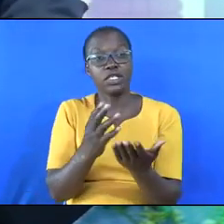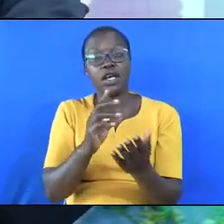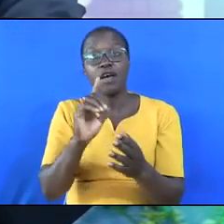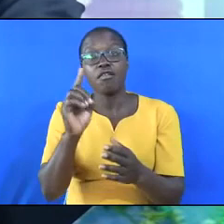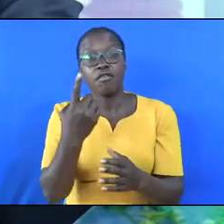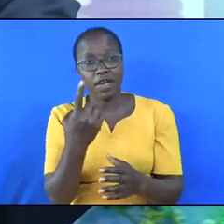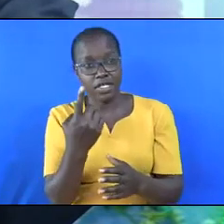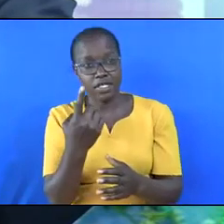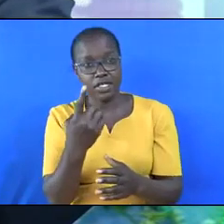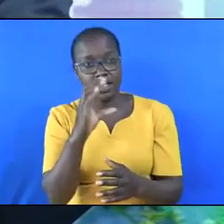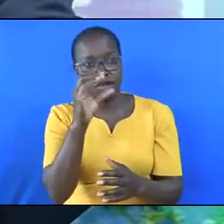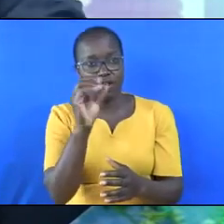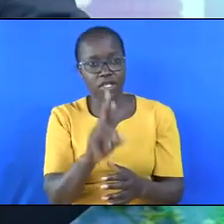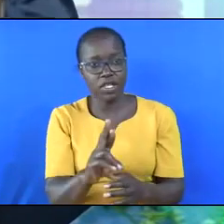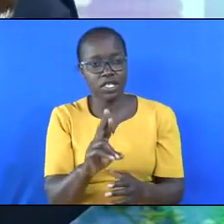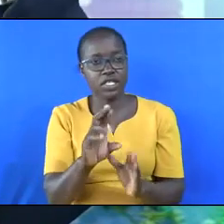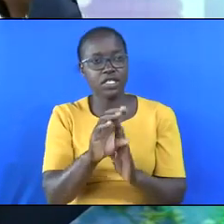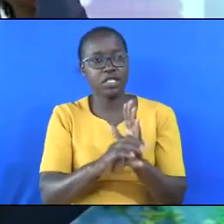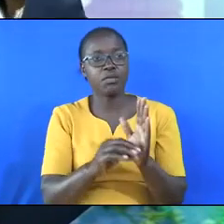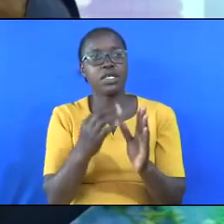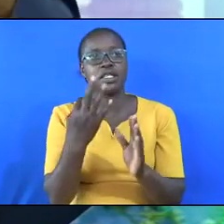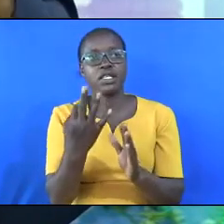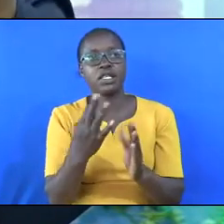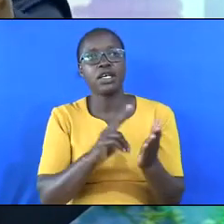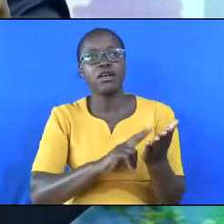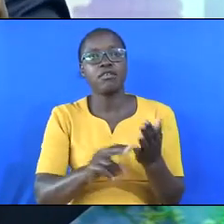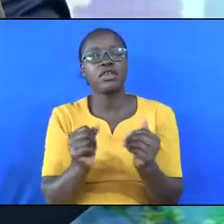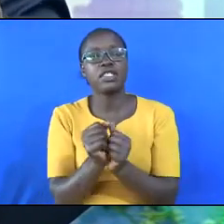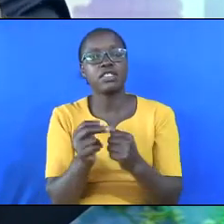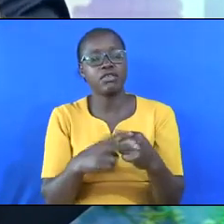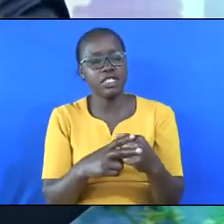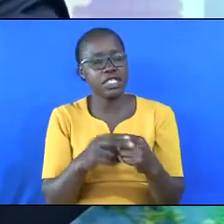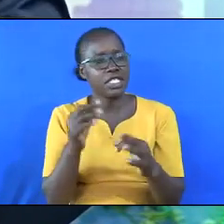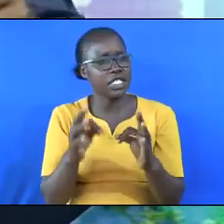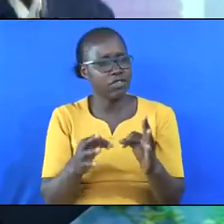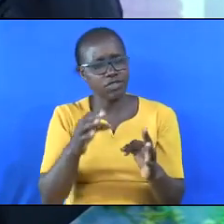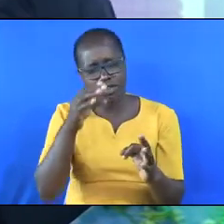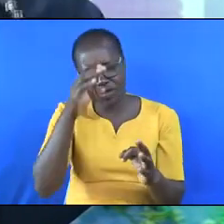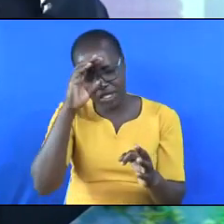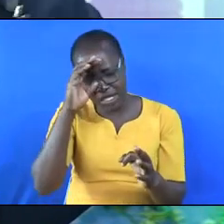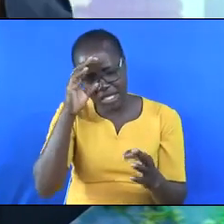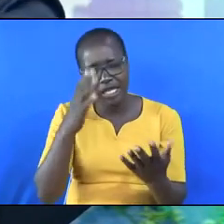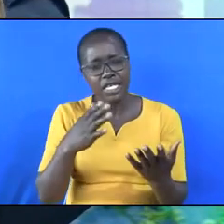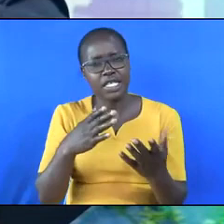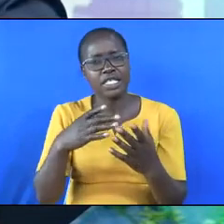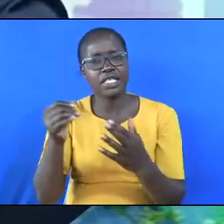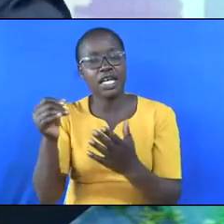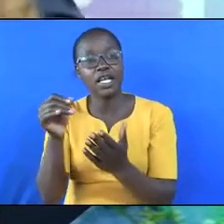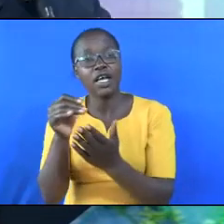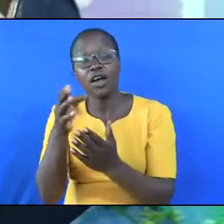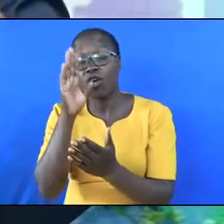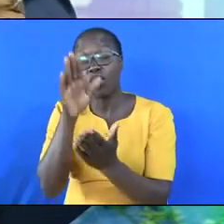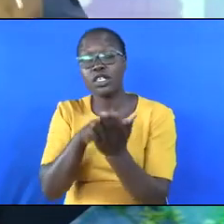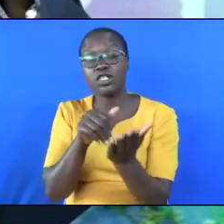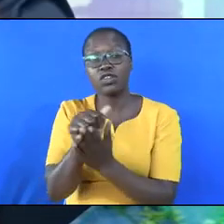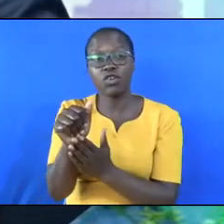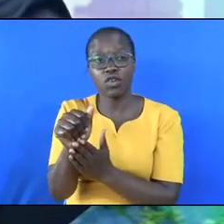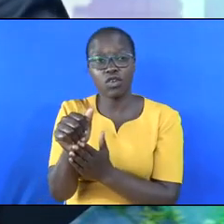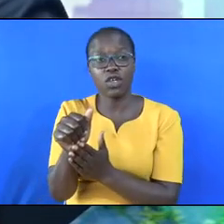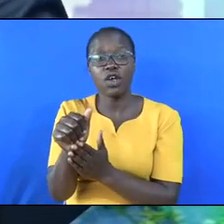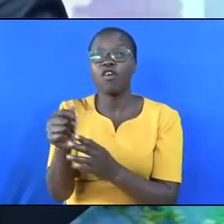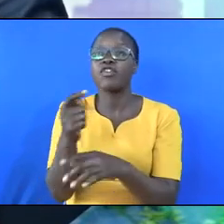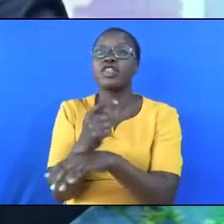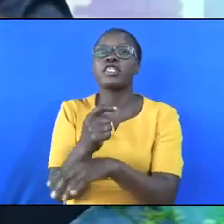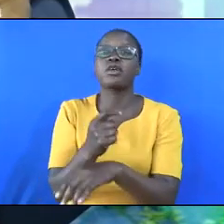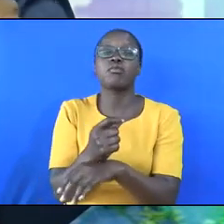3, verse 17, it says that if any man defiles the temple of God, him shall God destroy. For the temple of